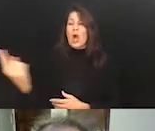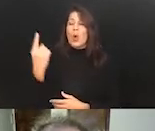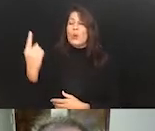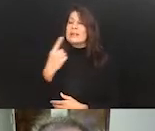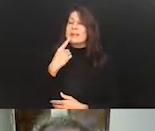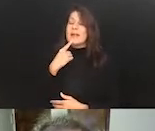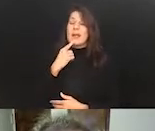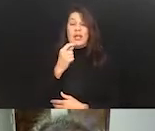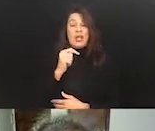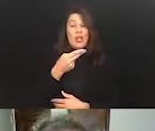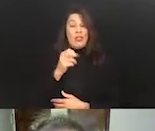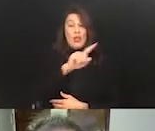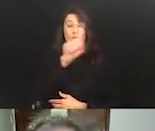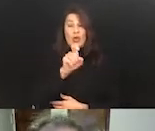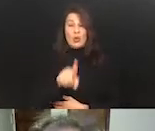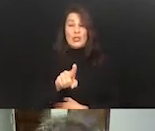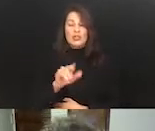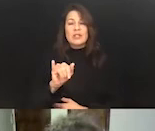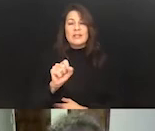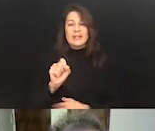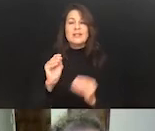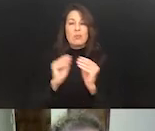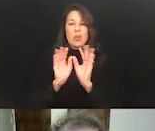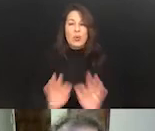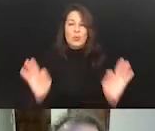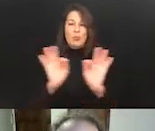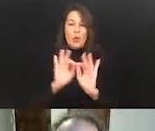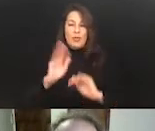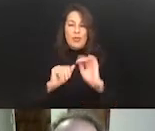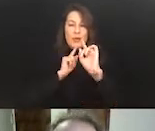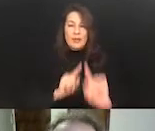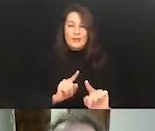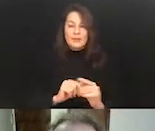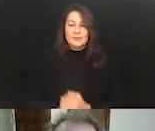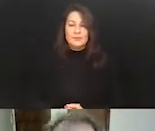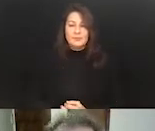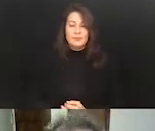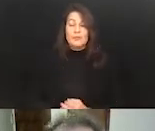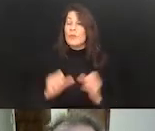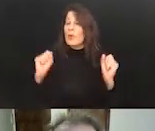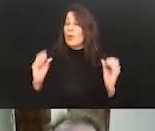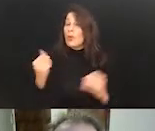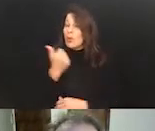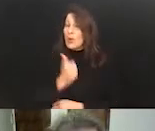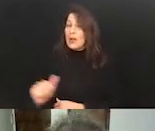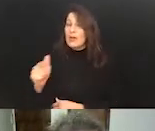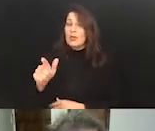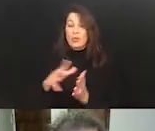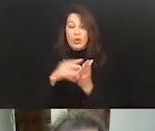more important than the answer. So in anything that you learn today or take from this